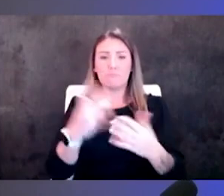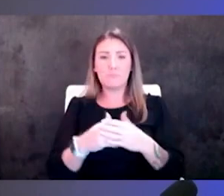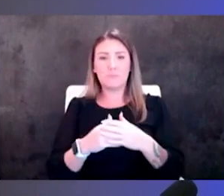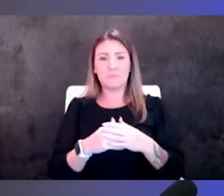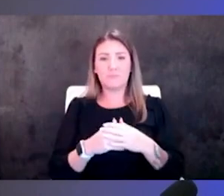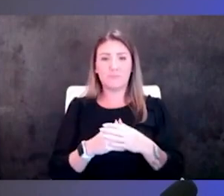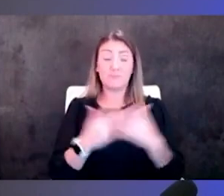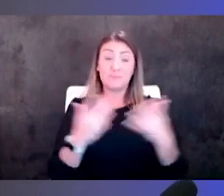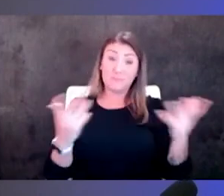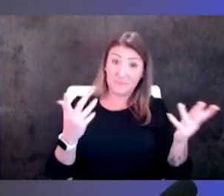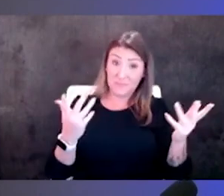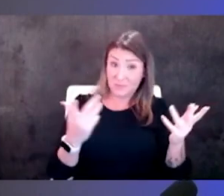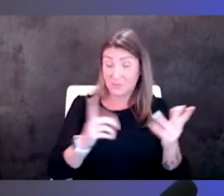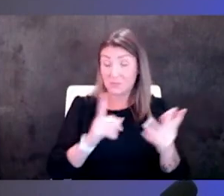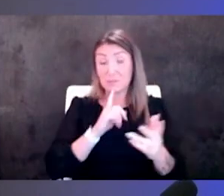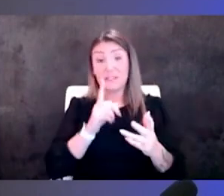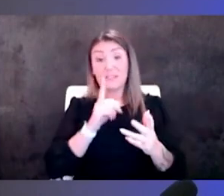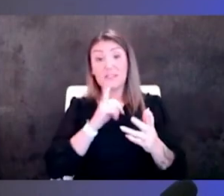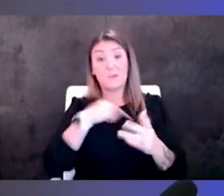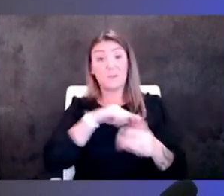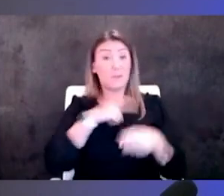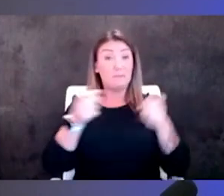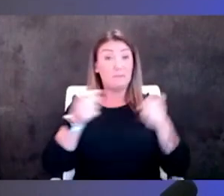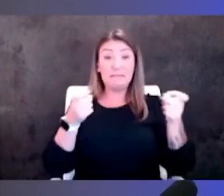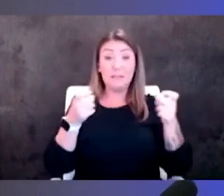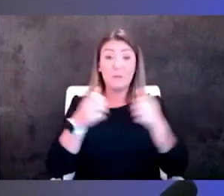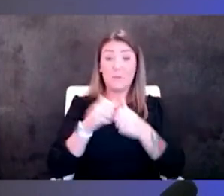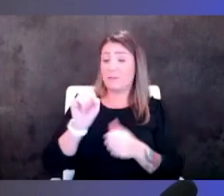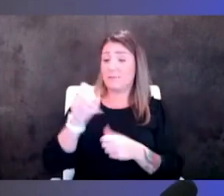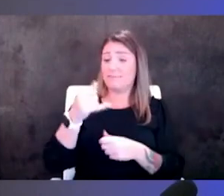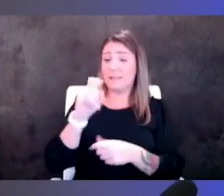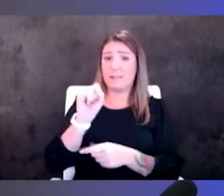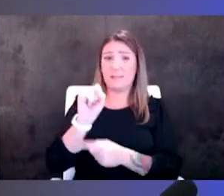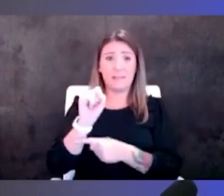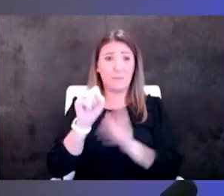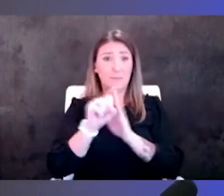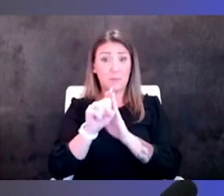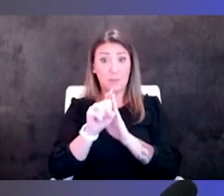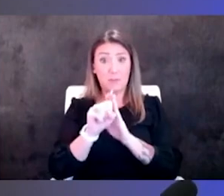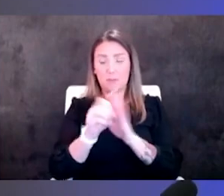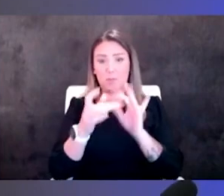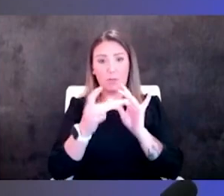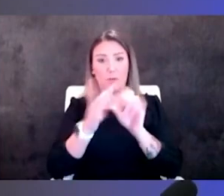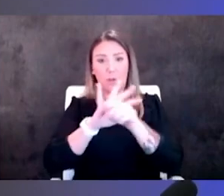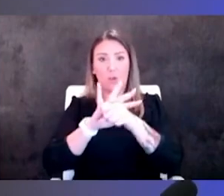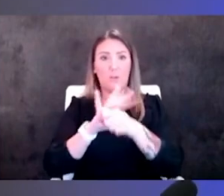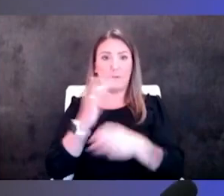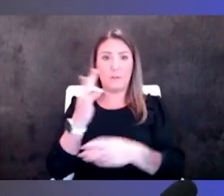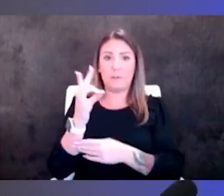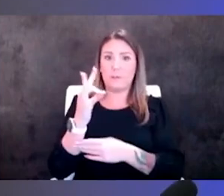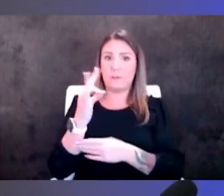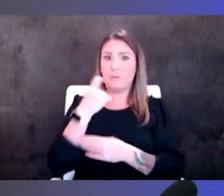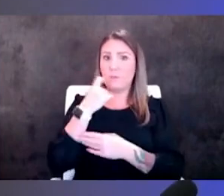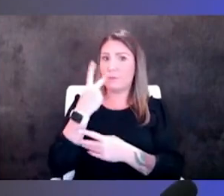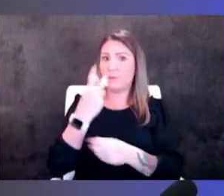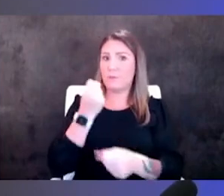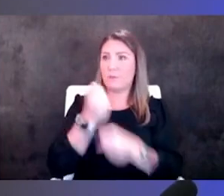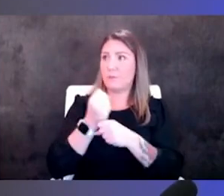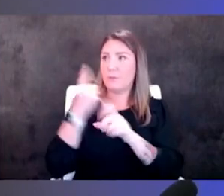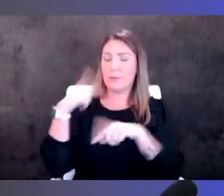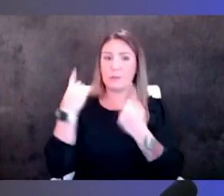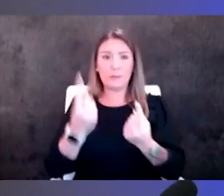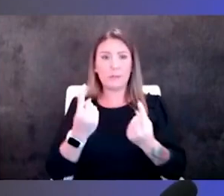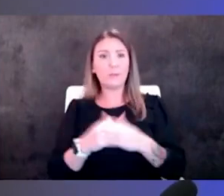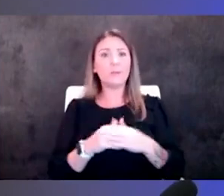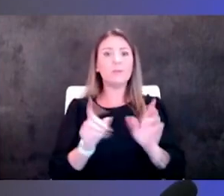with the fact that we've been dealing with the sepsis syndrome in the way of covid you know for the last two years almost and so uh but we